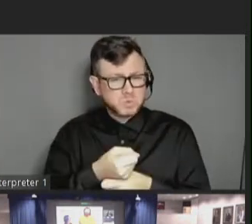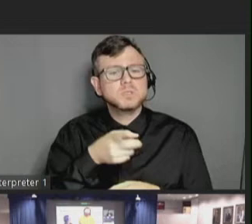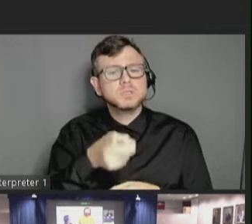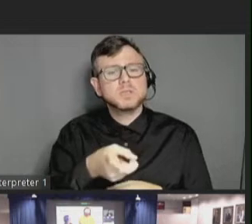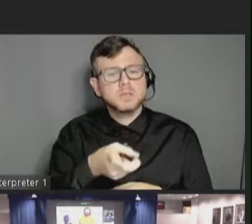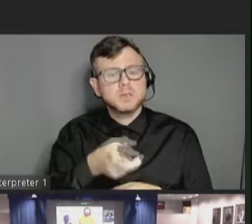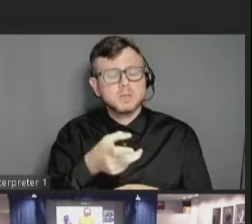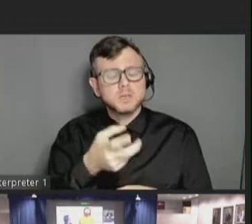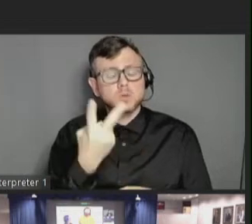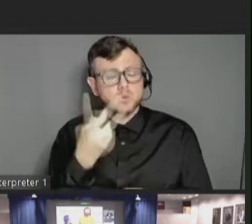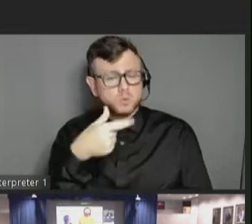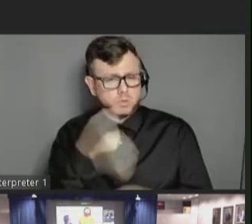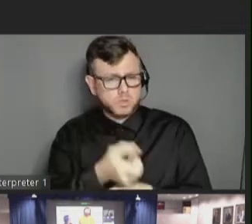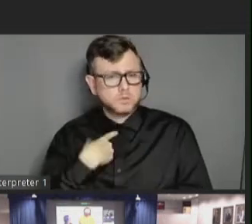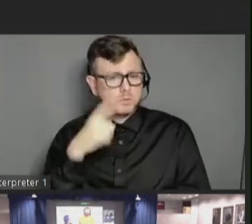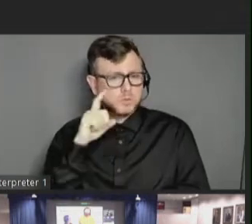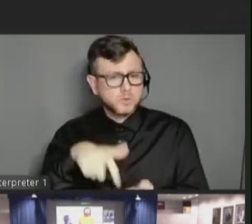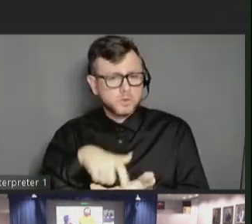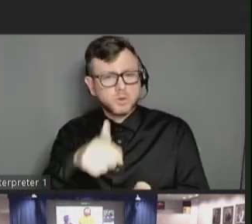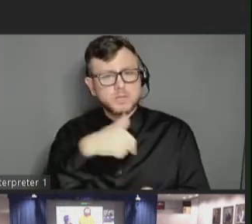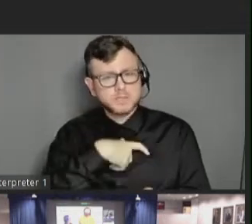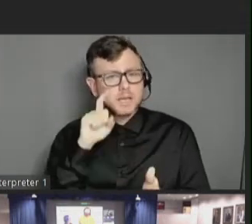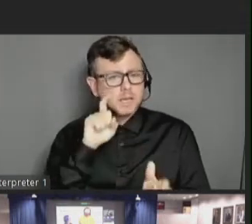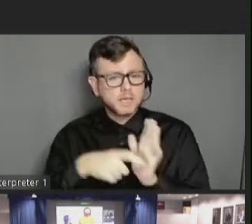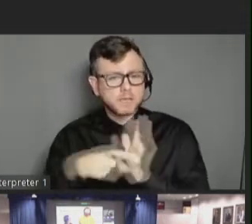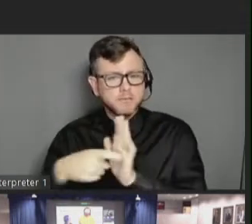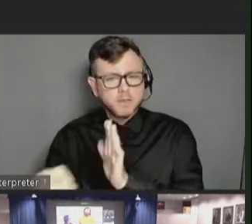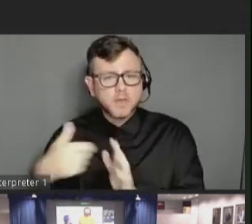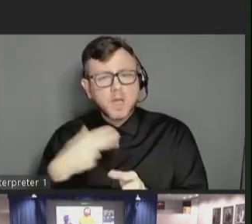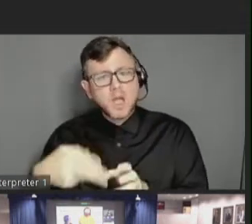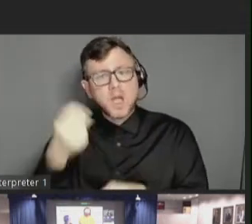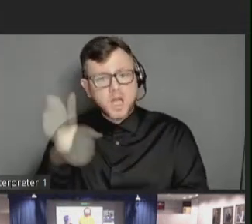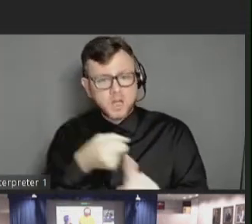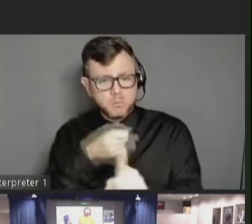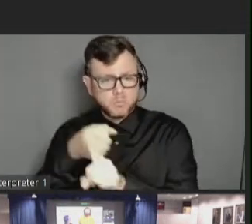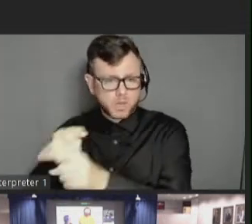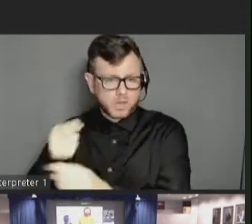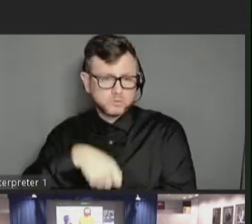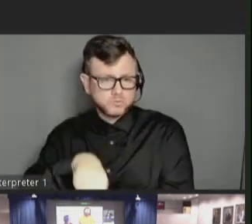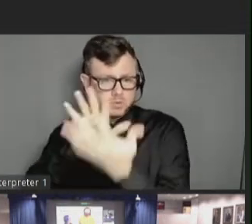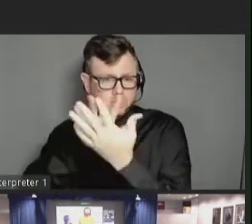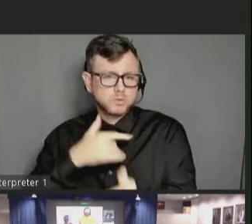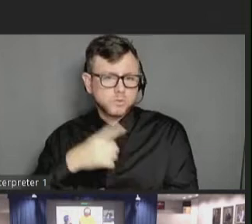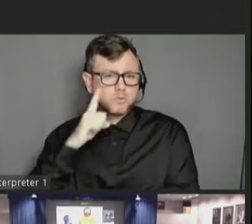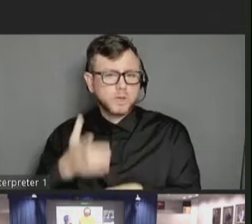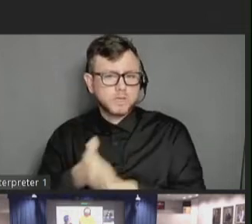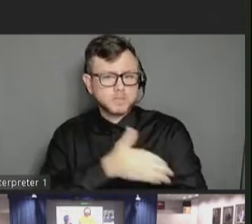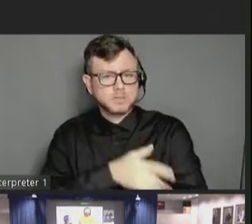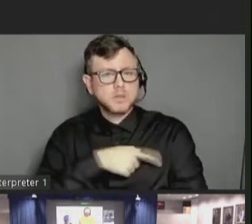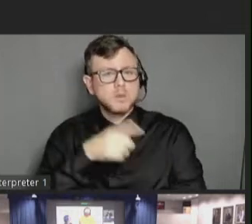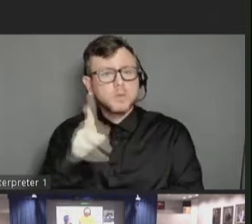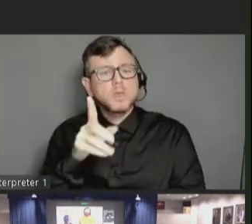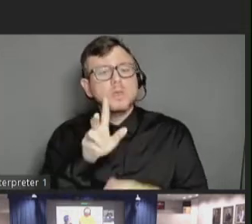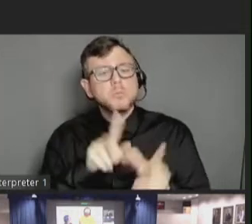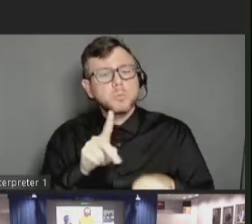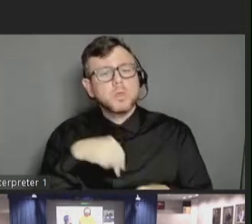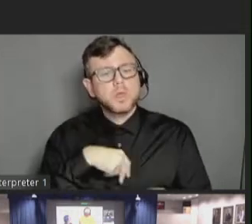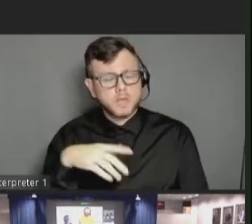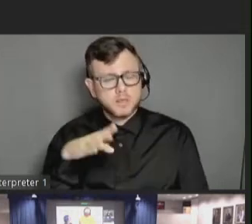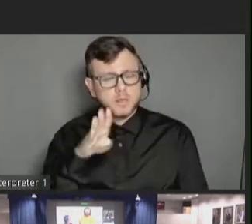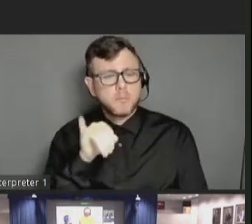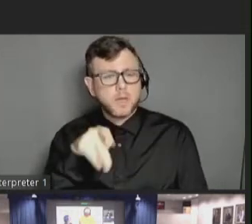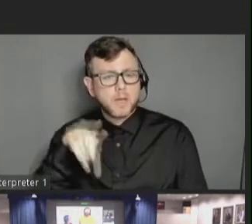LGBTQIA+, and rural populations with autism and other disabilities. Next.